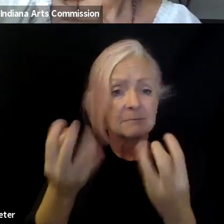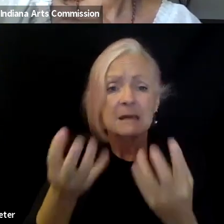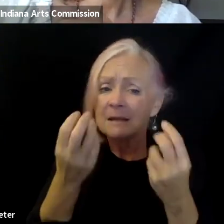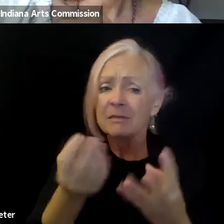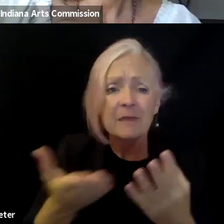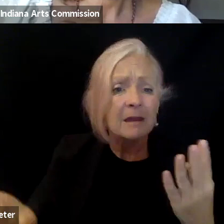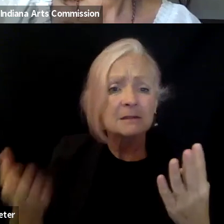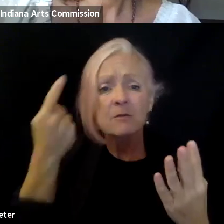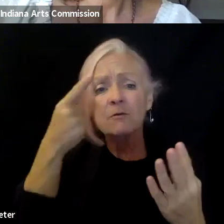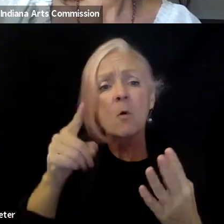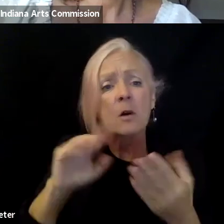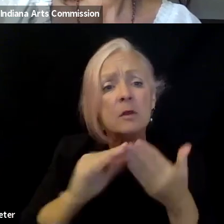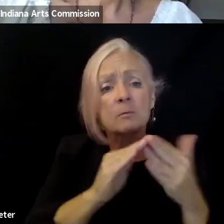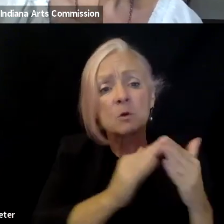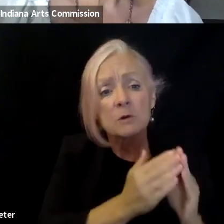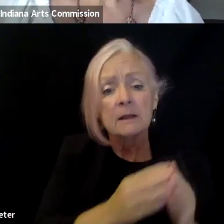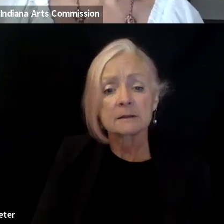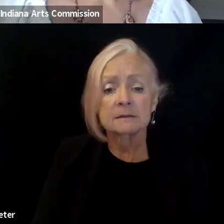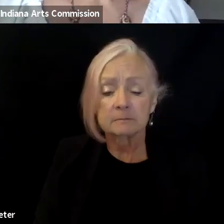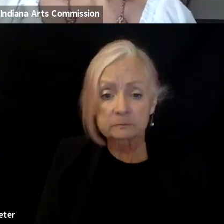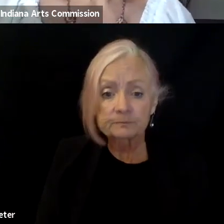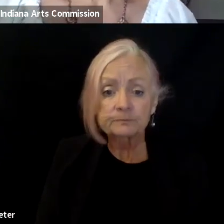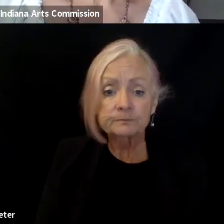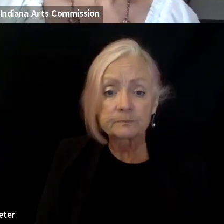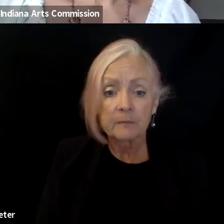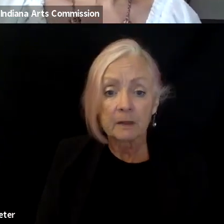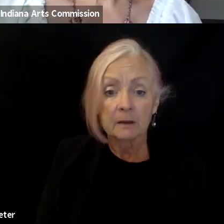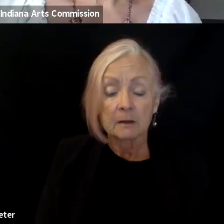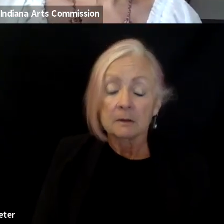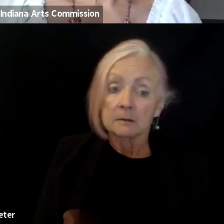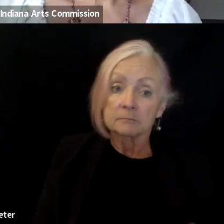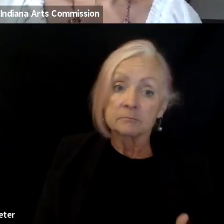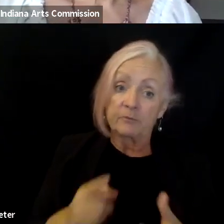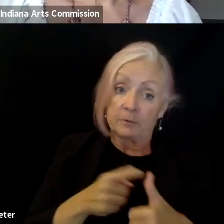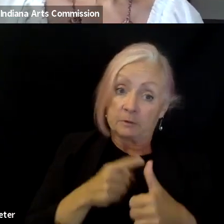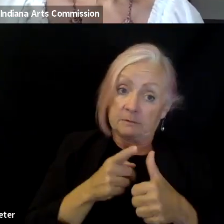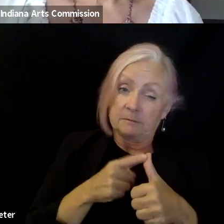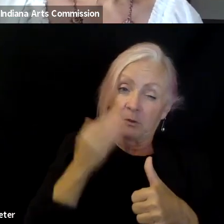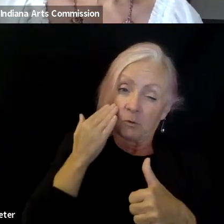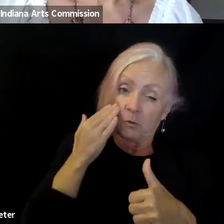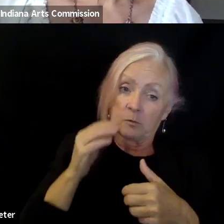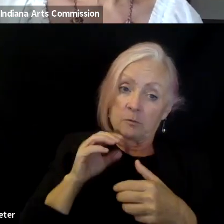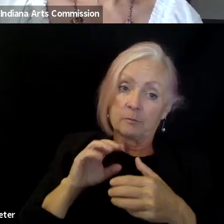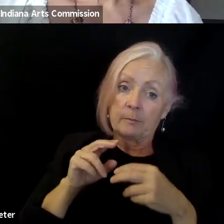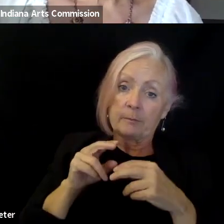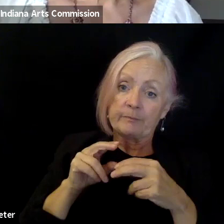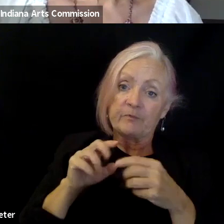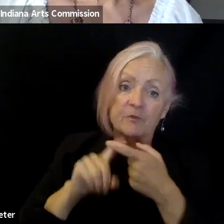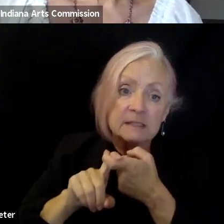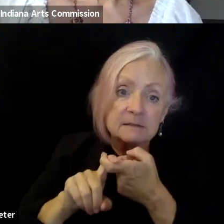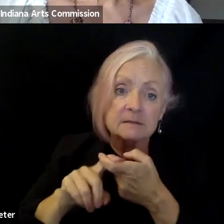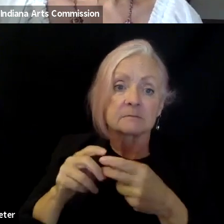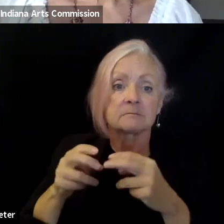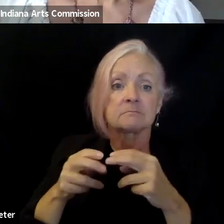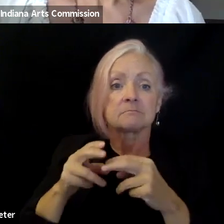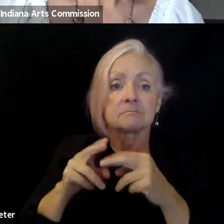know, once you start with those, um, relationship buildings, then you will see how communities respond,